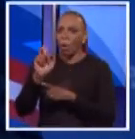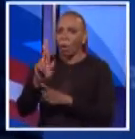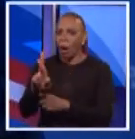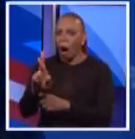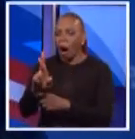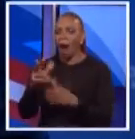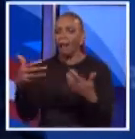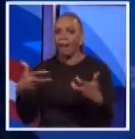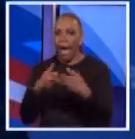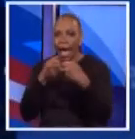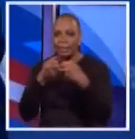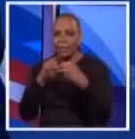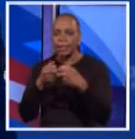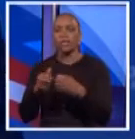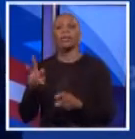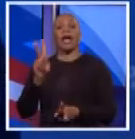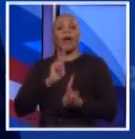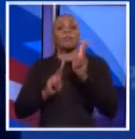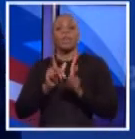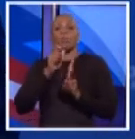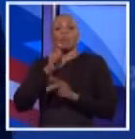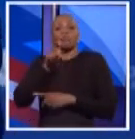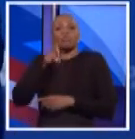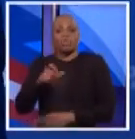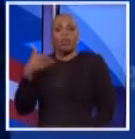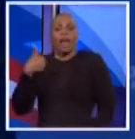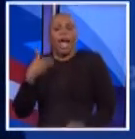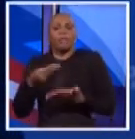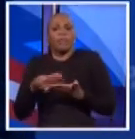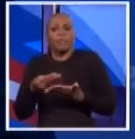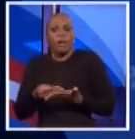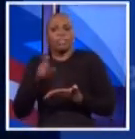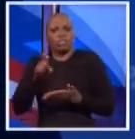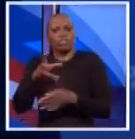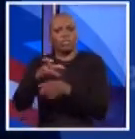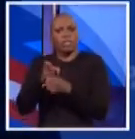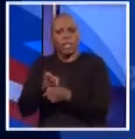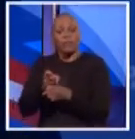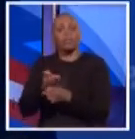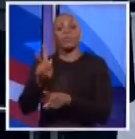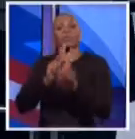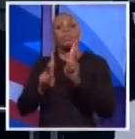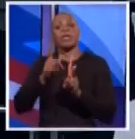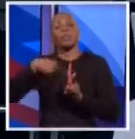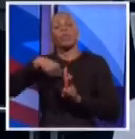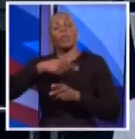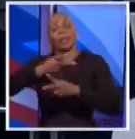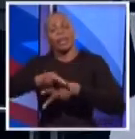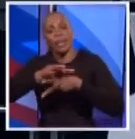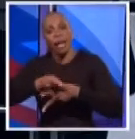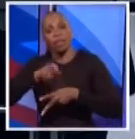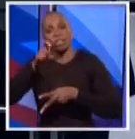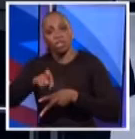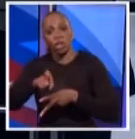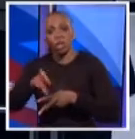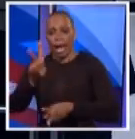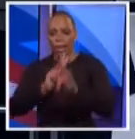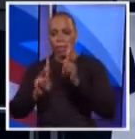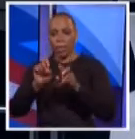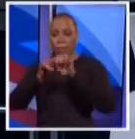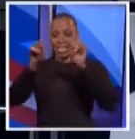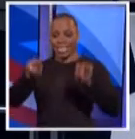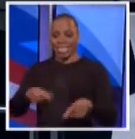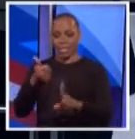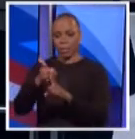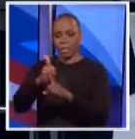they weren't. Look, people who deserve the funds should get it. Those are the ones we have to care about. Those are the people for whom the system is designed.